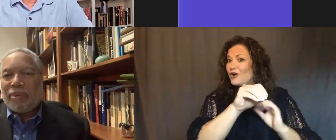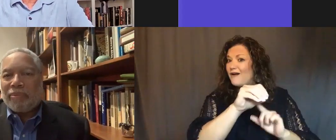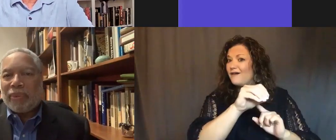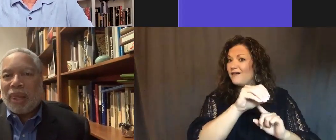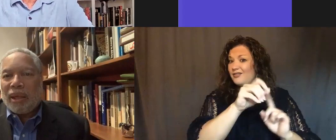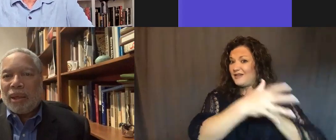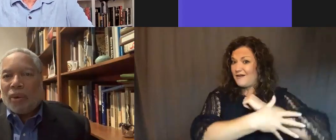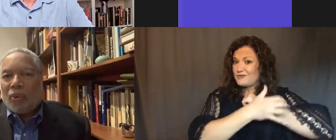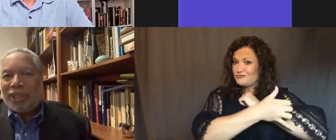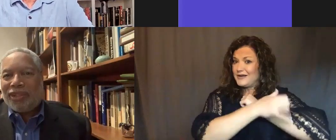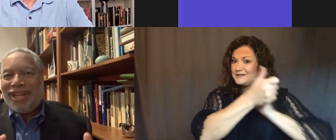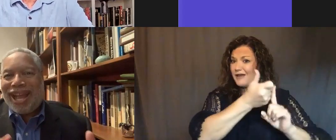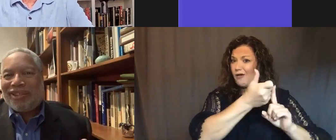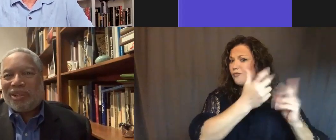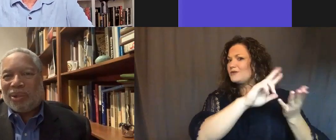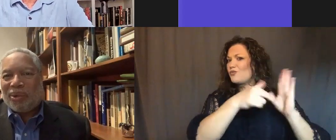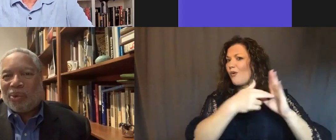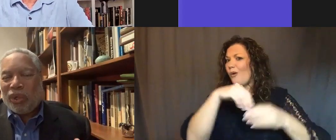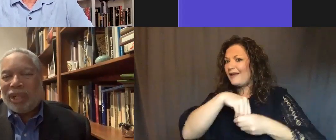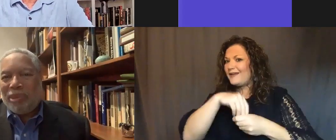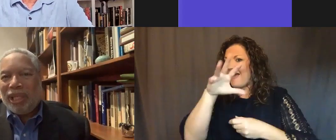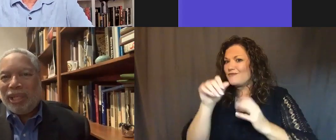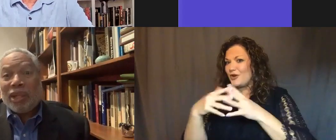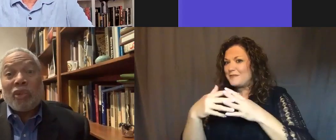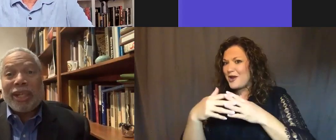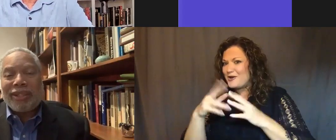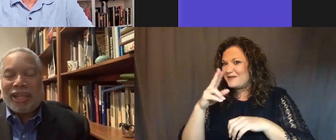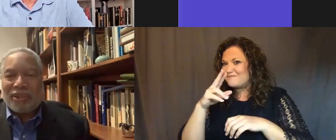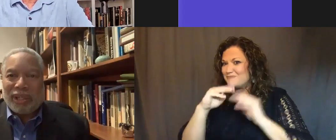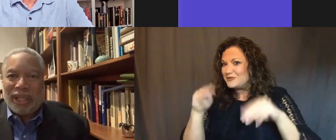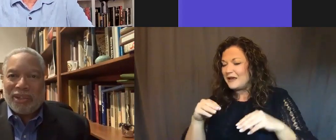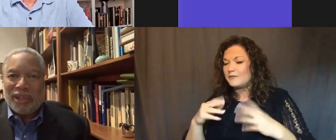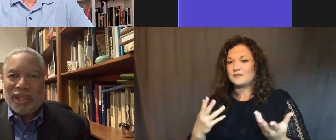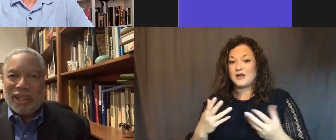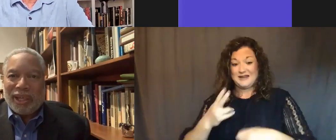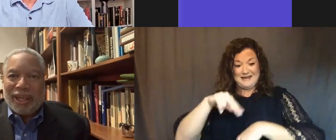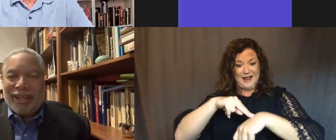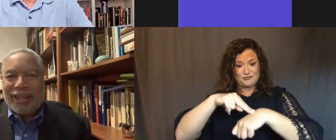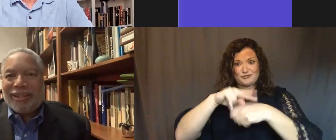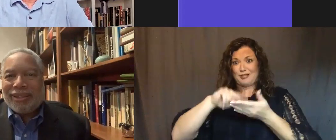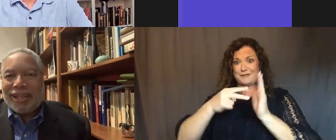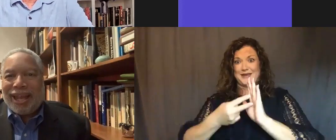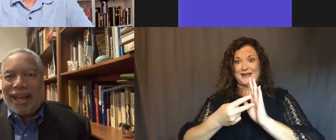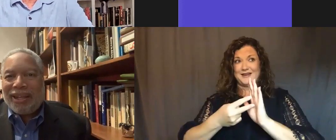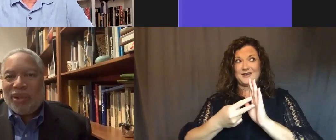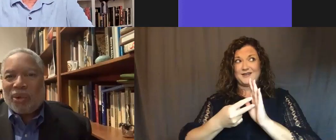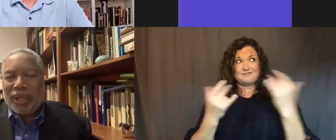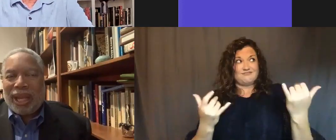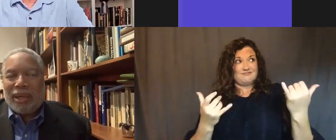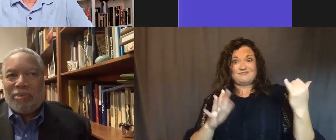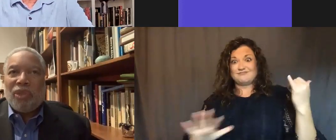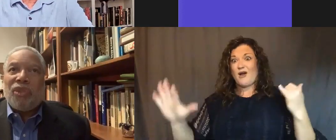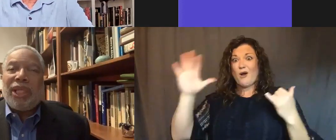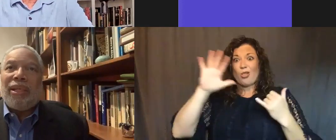museum? What does national really mean in a transnational age? In essence, how do you